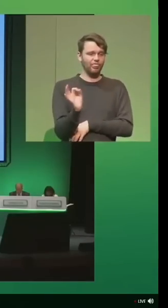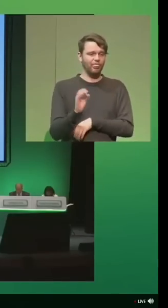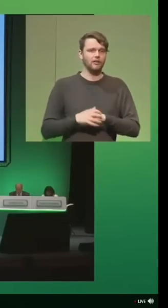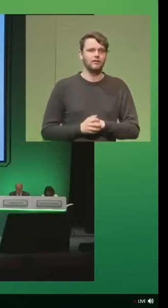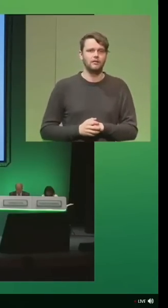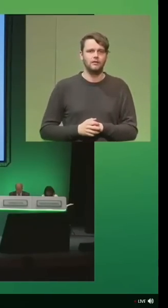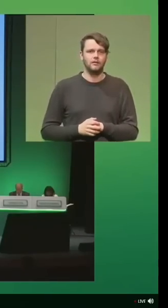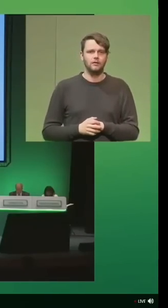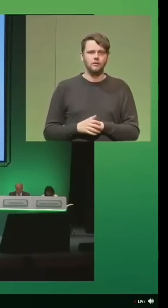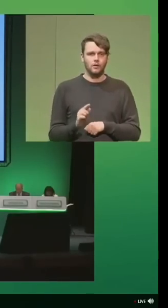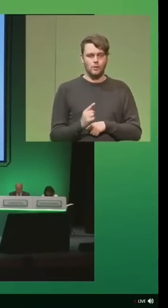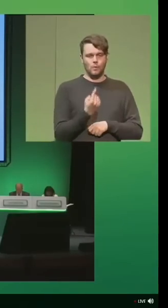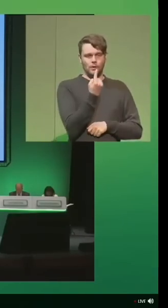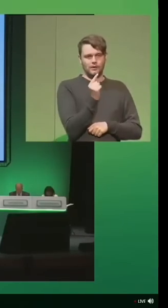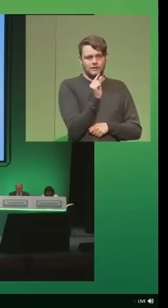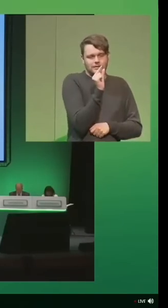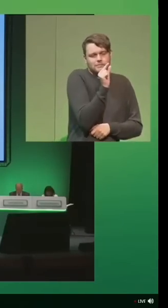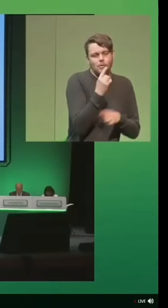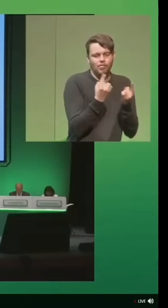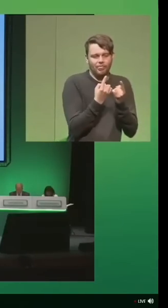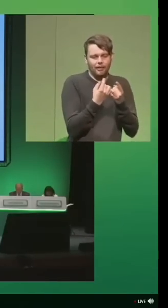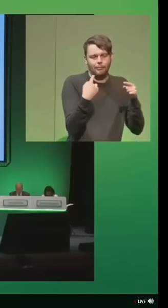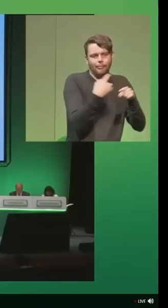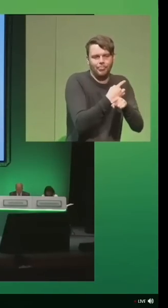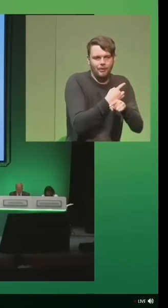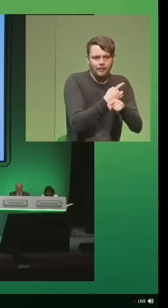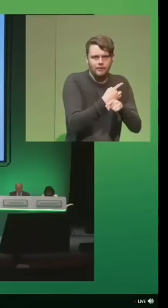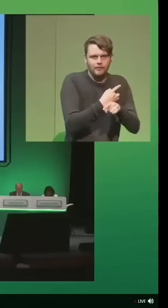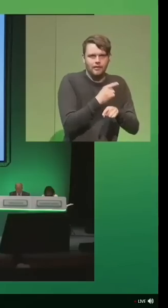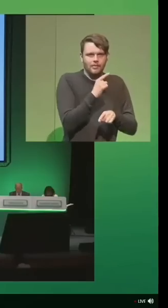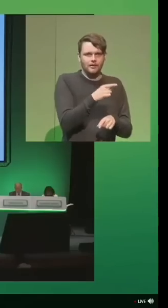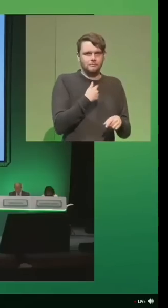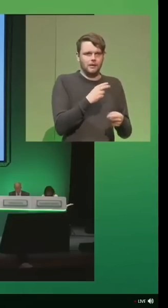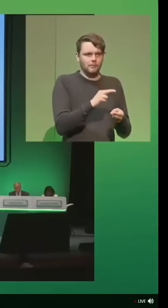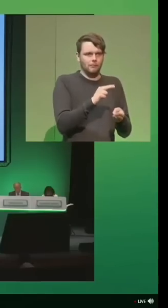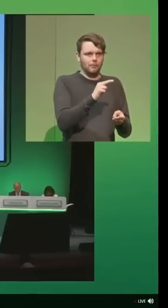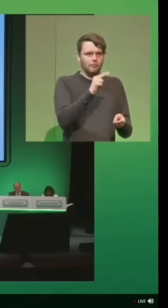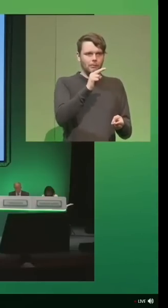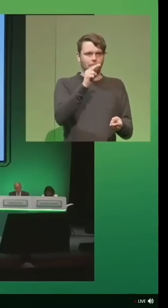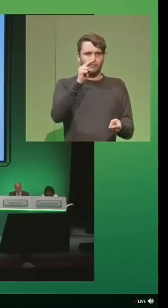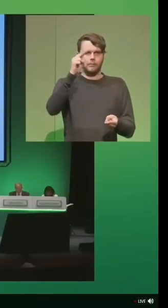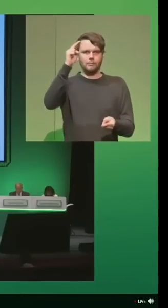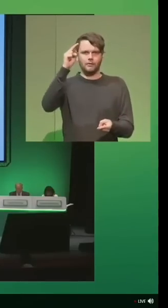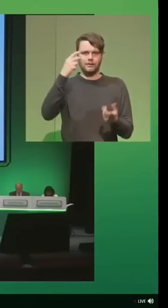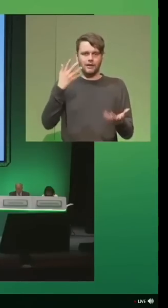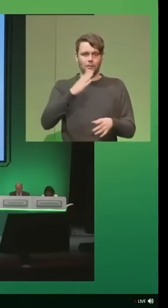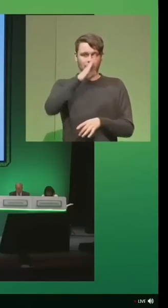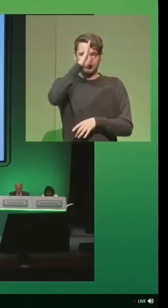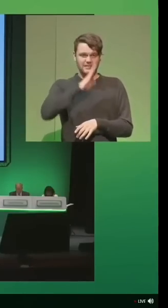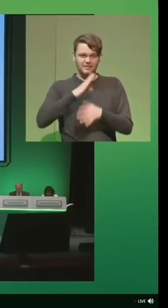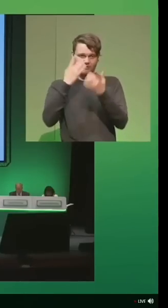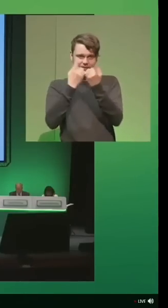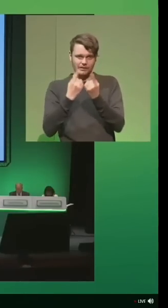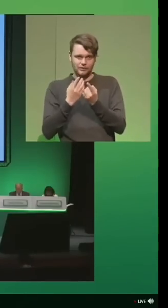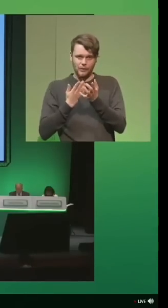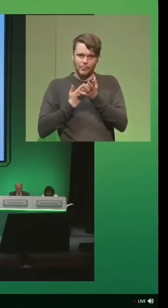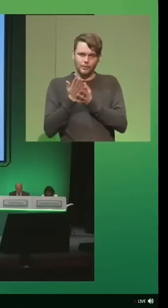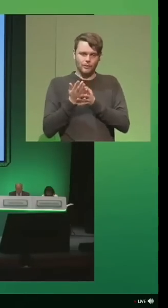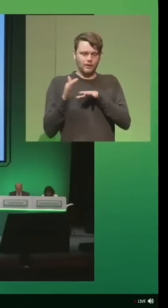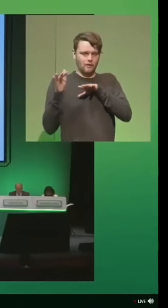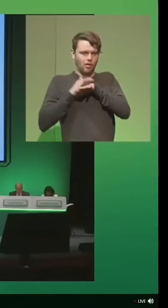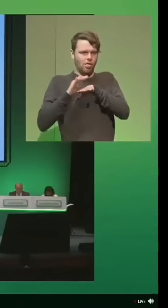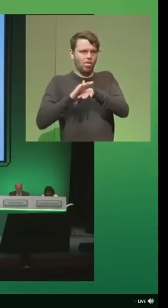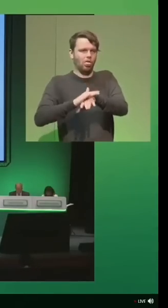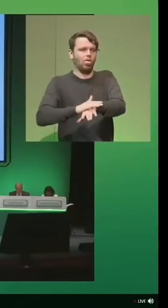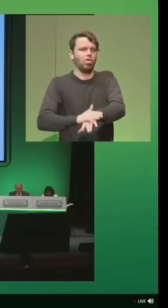I had one small thing went wrong, and that's escalated to a very serious matter through cover-ups